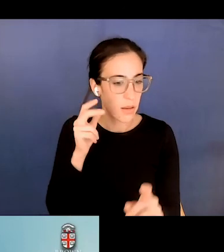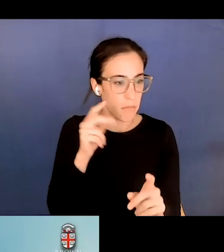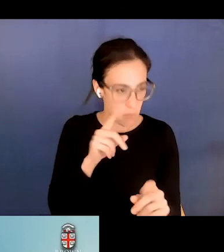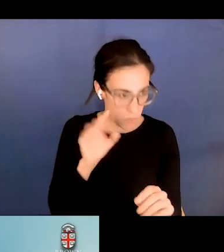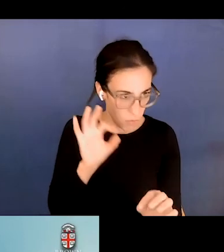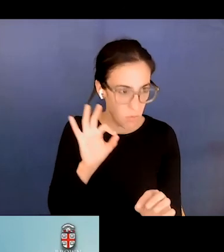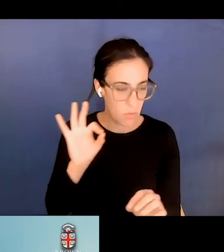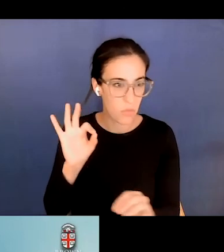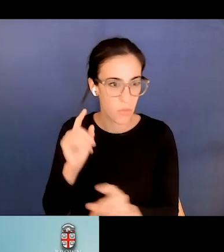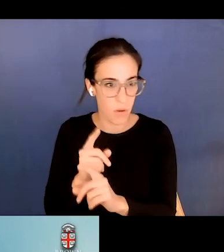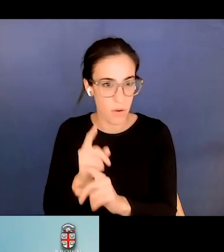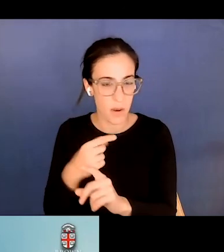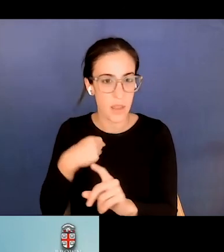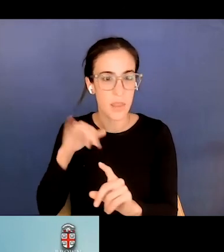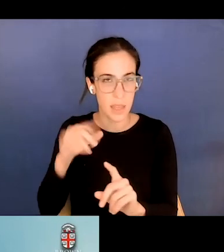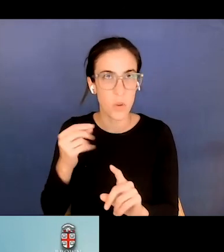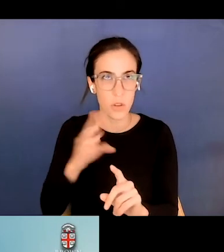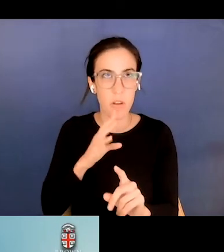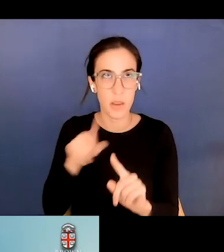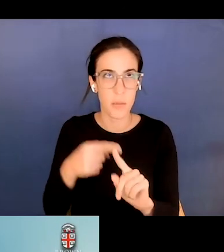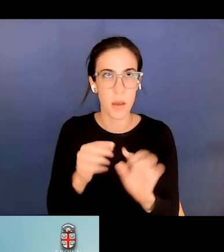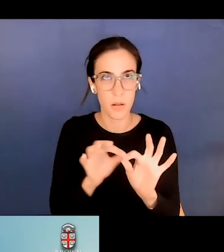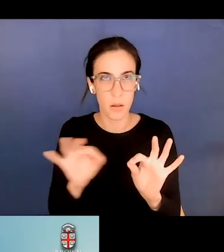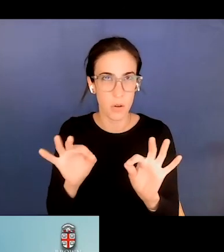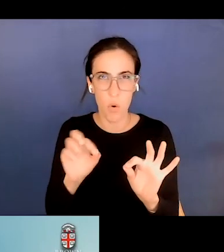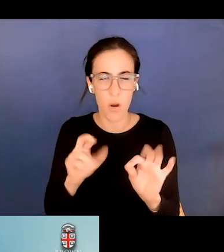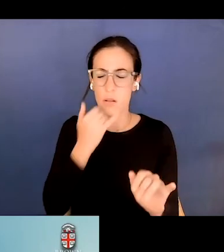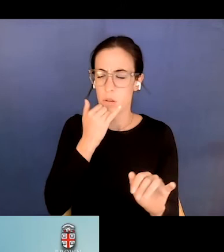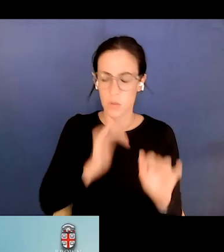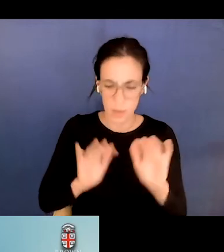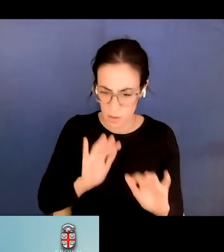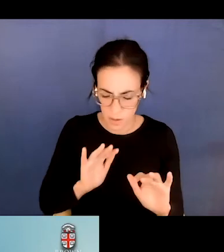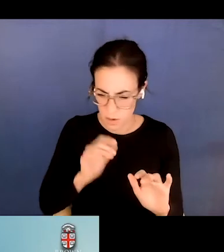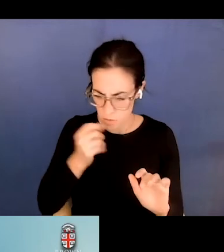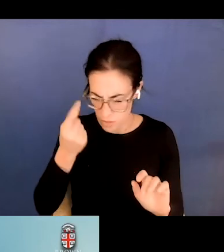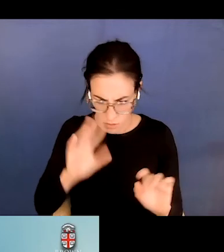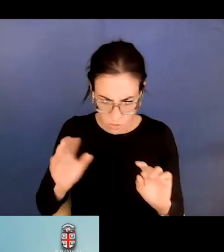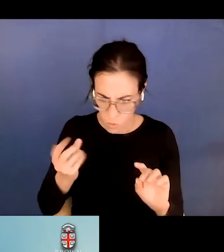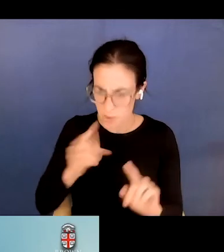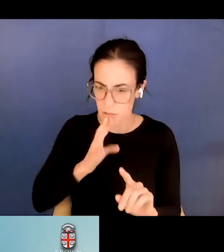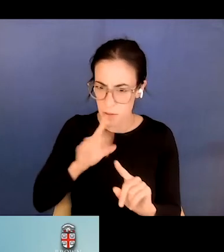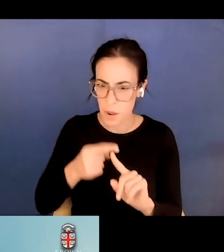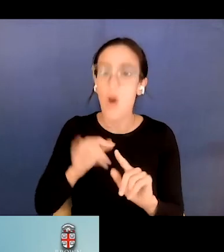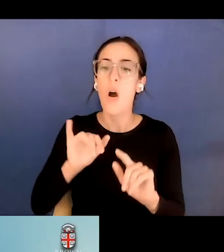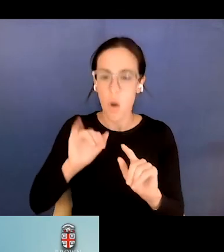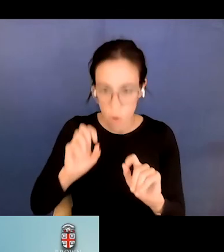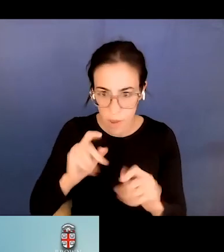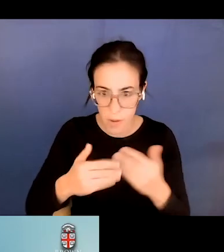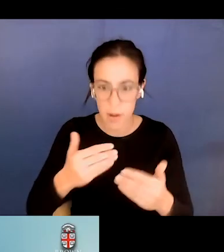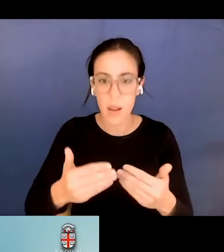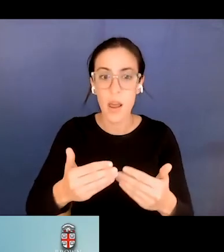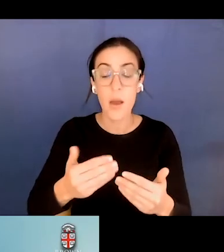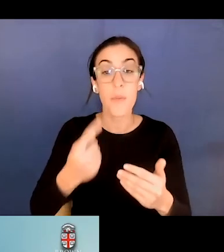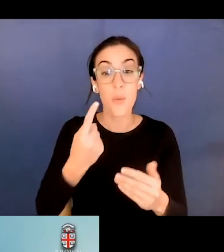that hypothesis or, or disconfirm it and then get a new sort of idea about what it's about. And one of the ways to really promote that is to